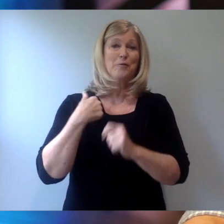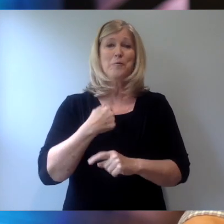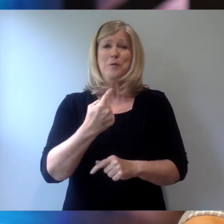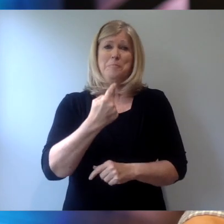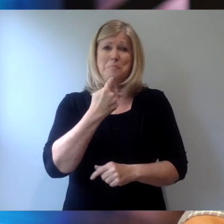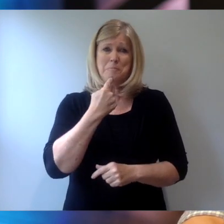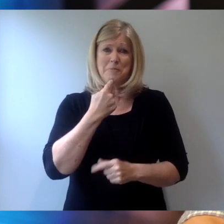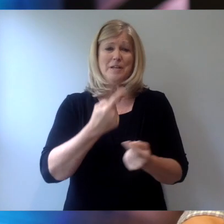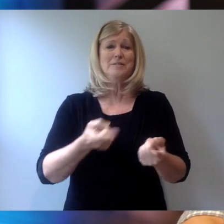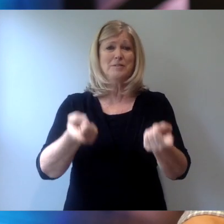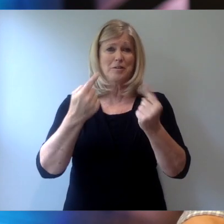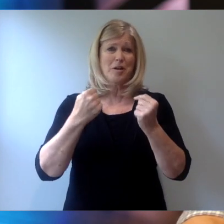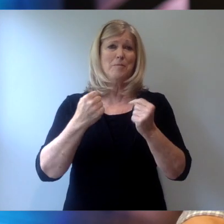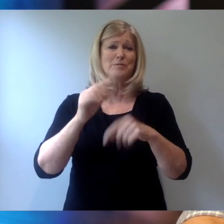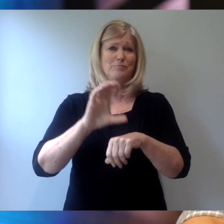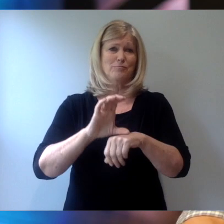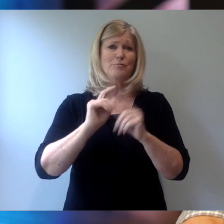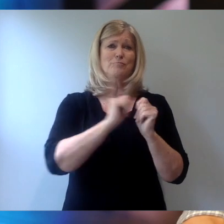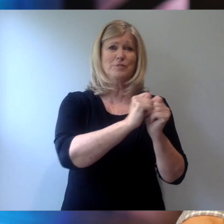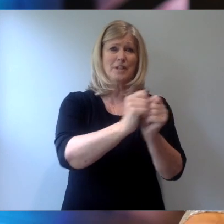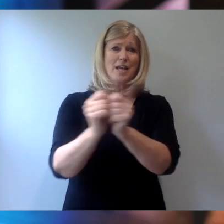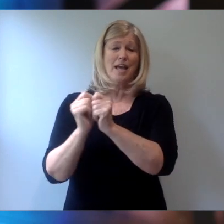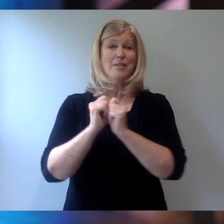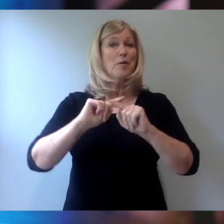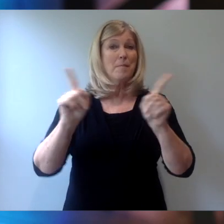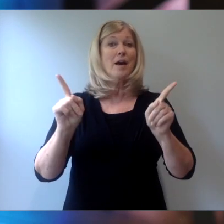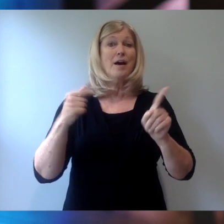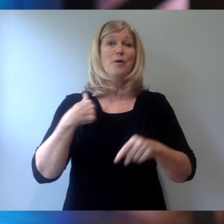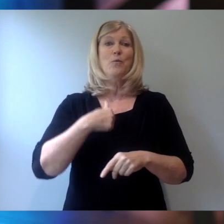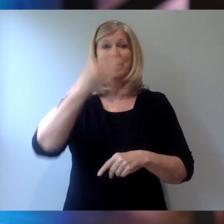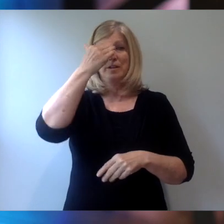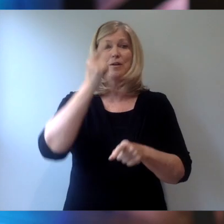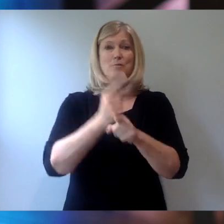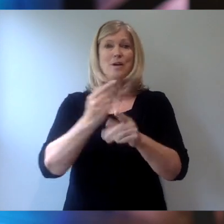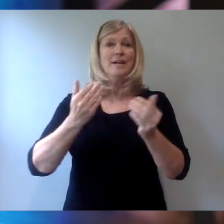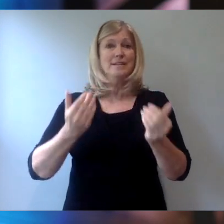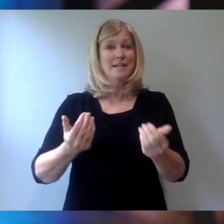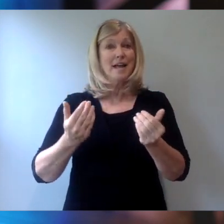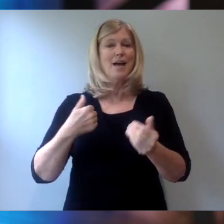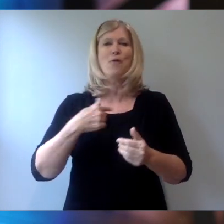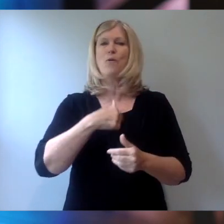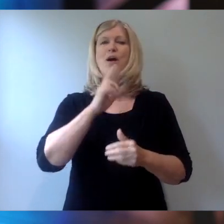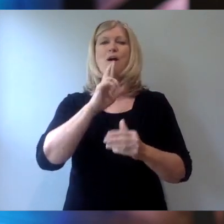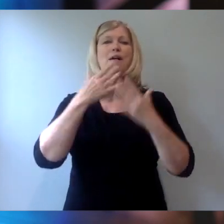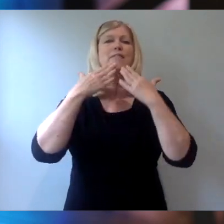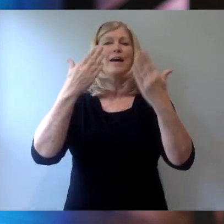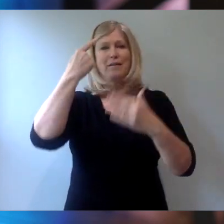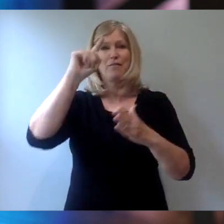assembling together, but we know that right now we're grateful for the